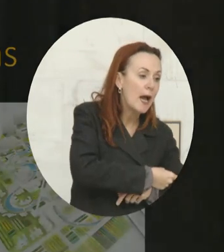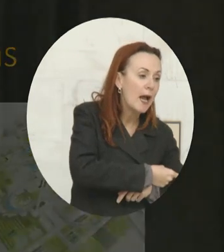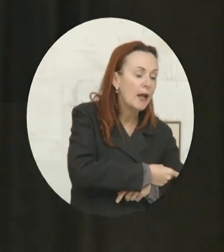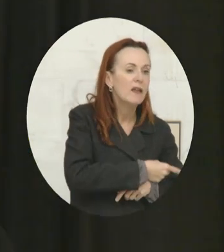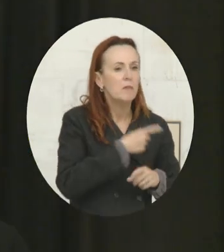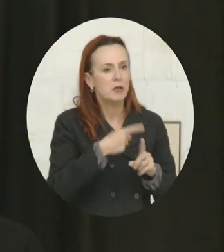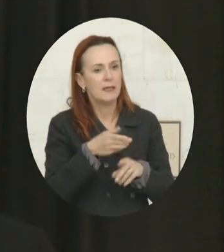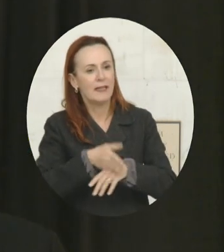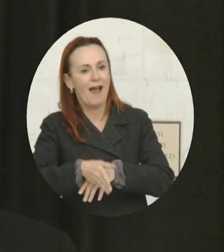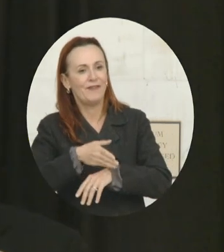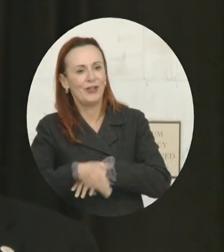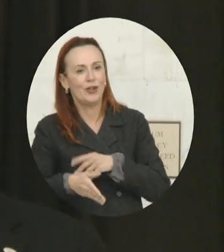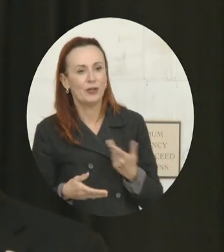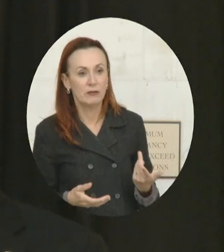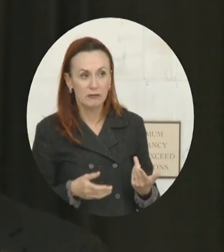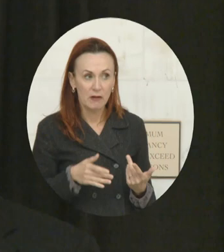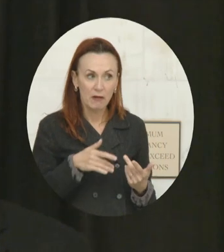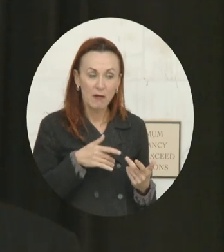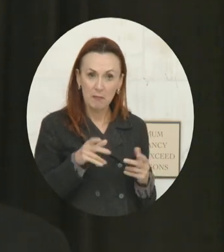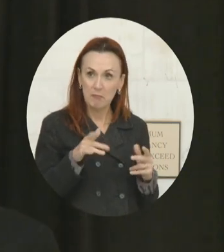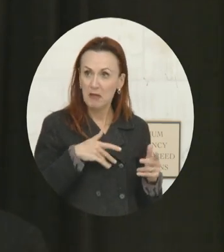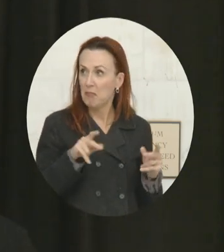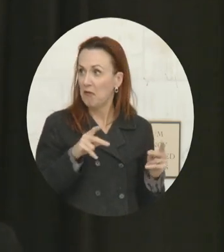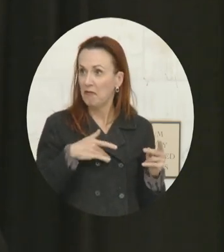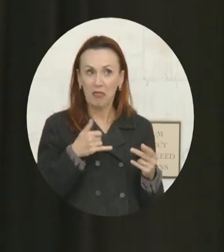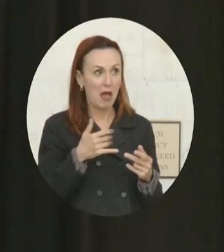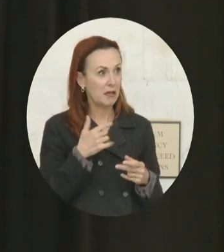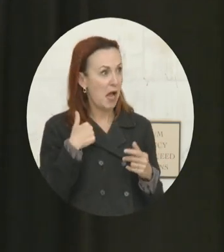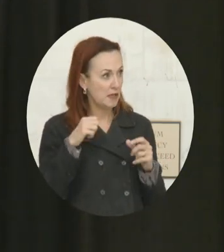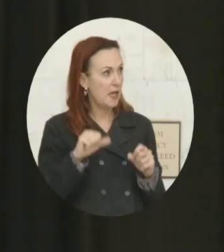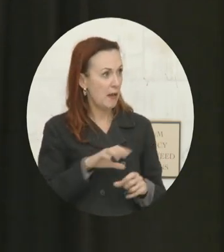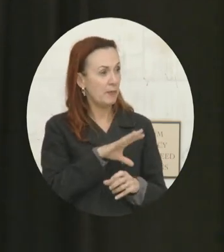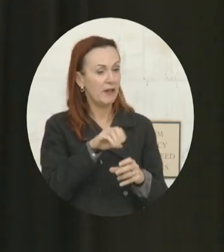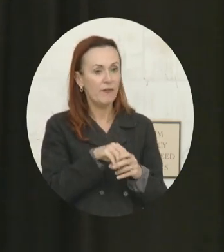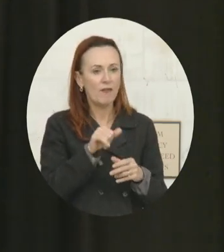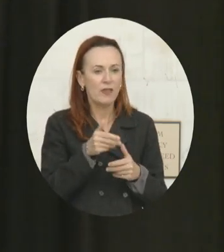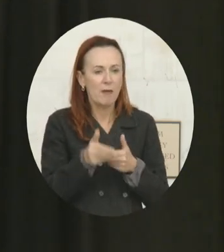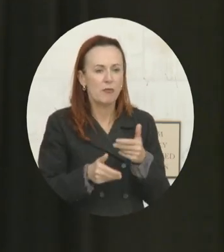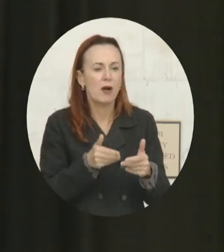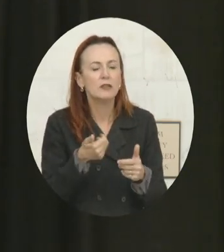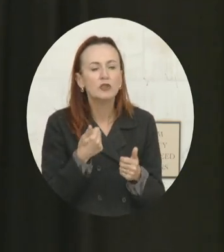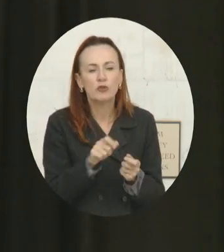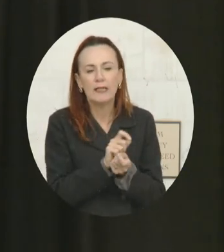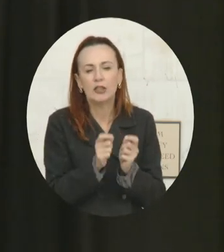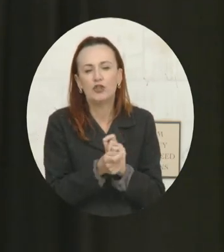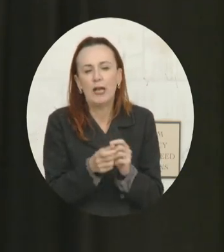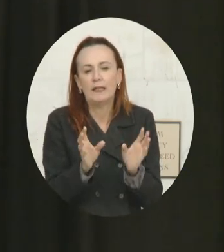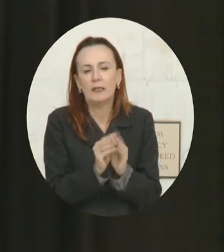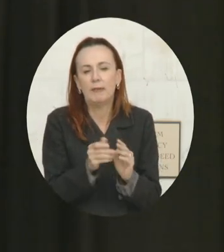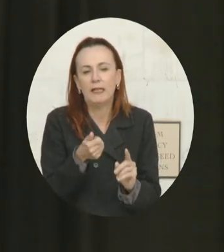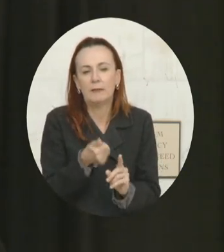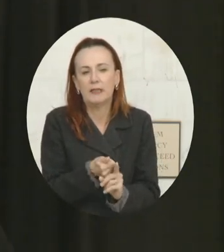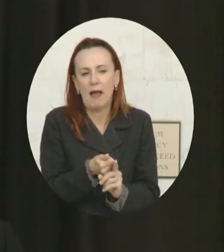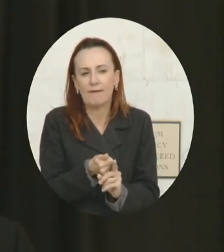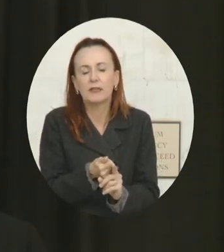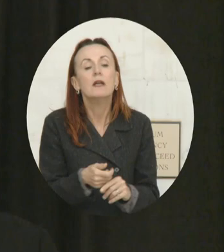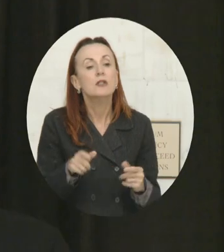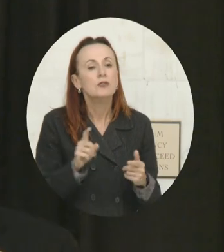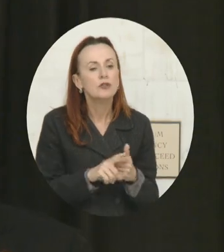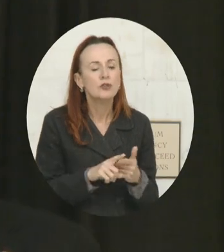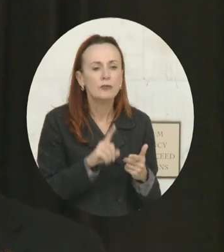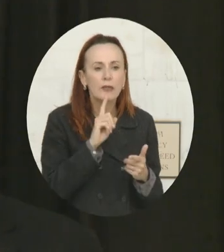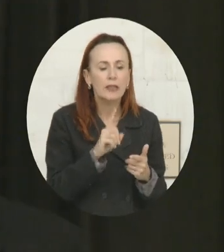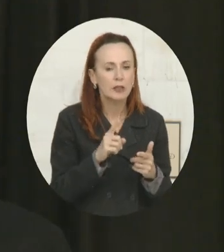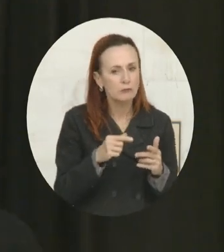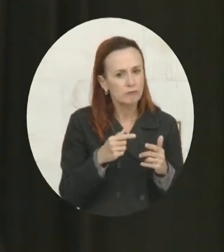food for people to come? Do they feel a part of the process? So we're trying to change the meetings themselves to increase that belief that these meetings are